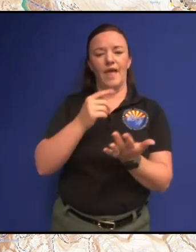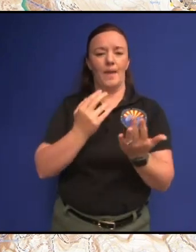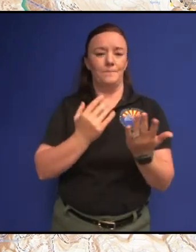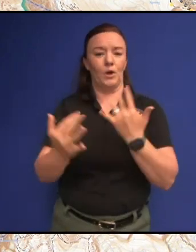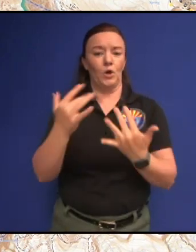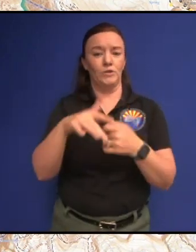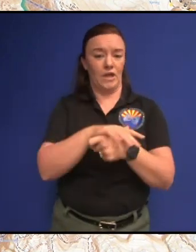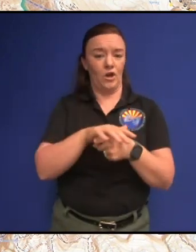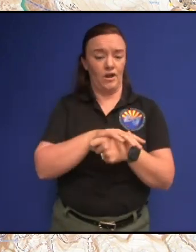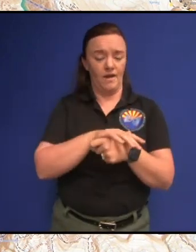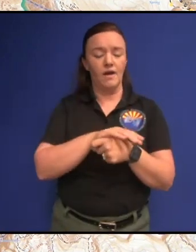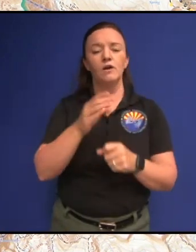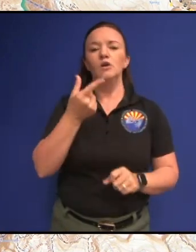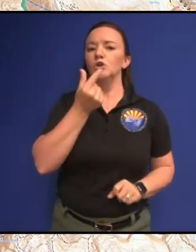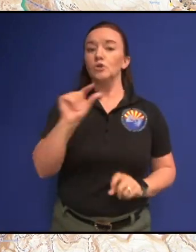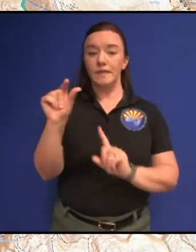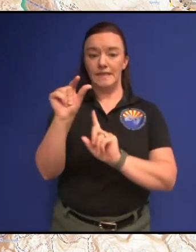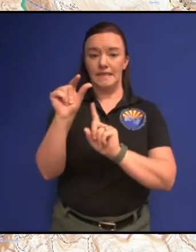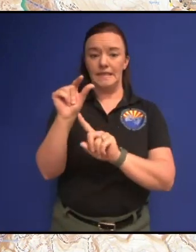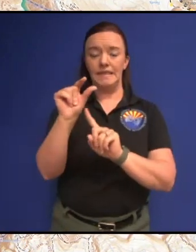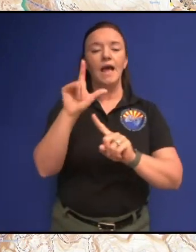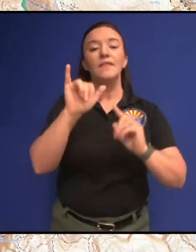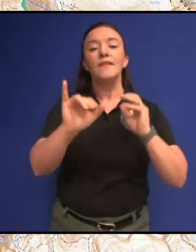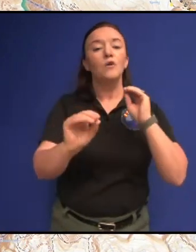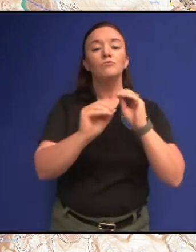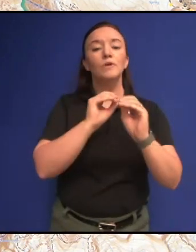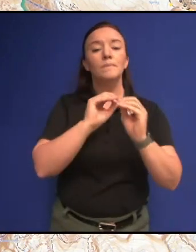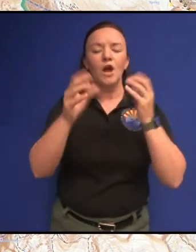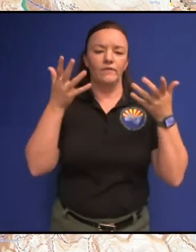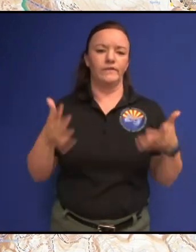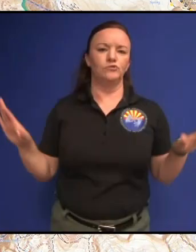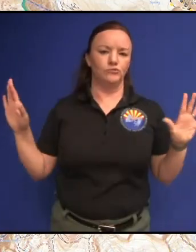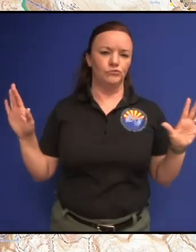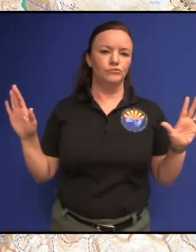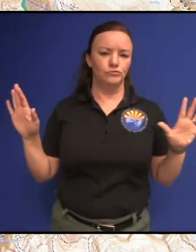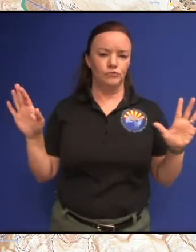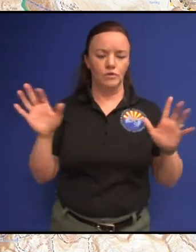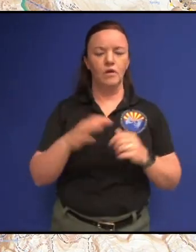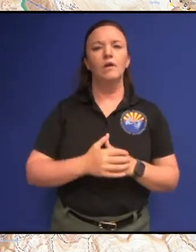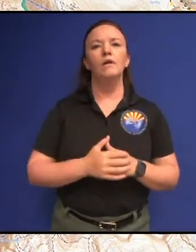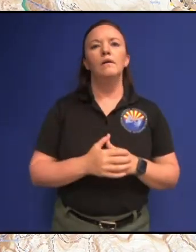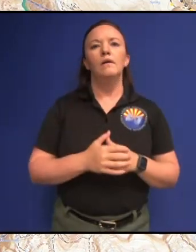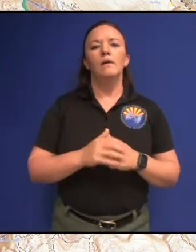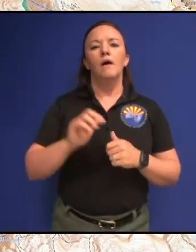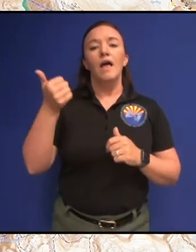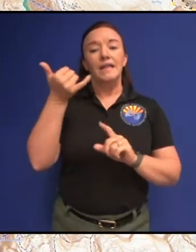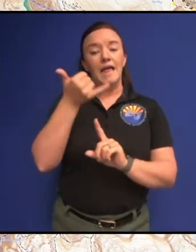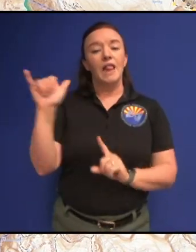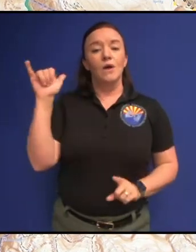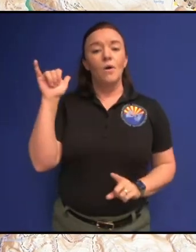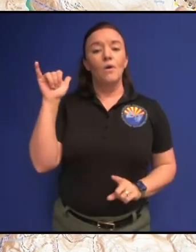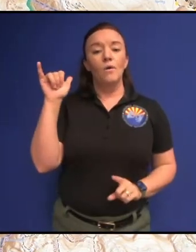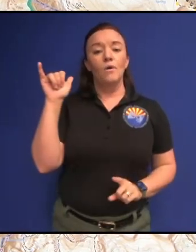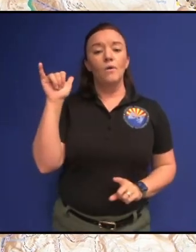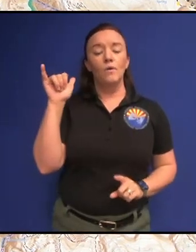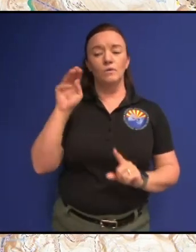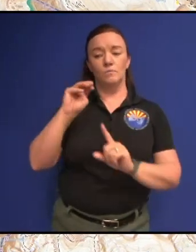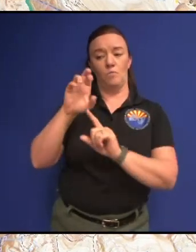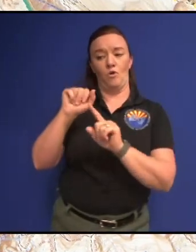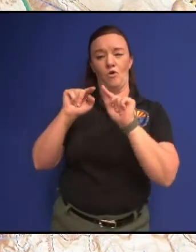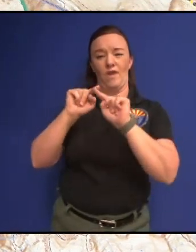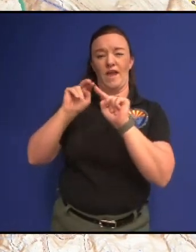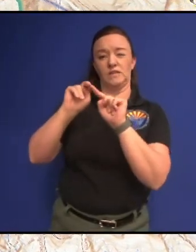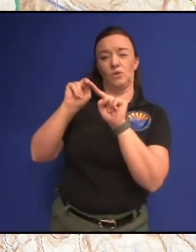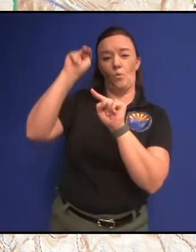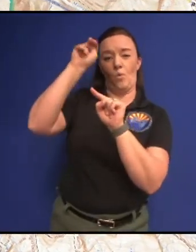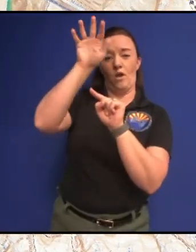green because the the repair has been completed you see these areas that are in yellow right here just north of Mora that's